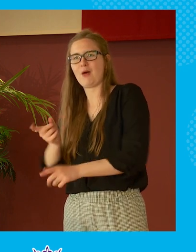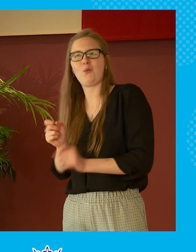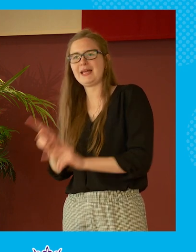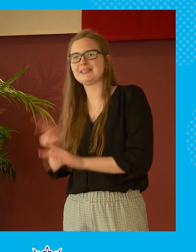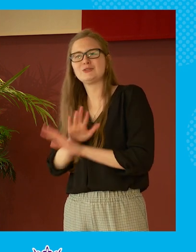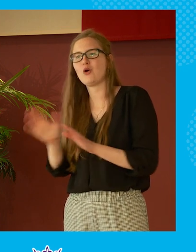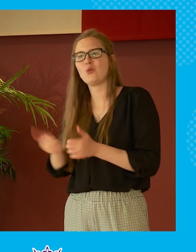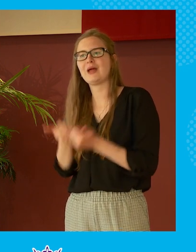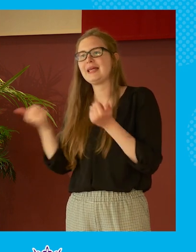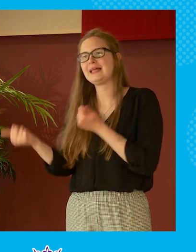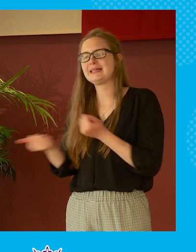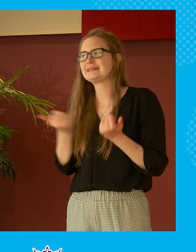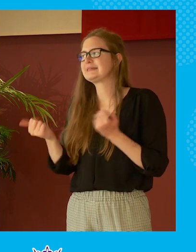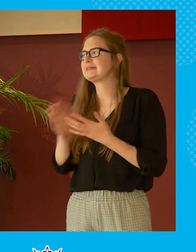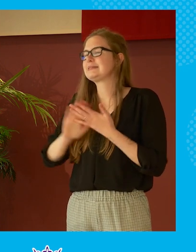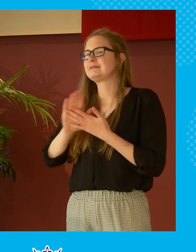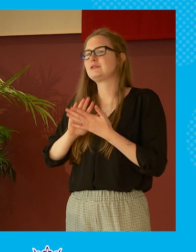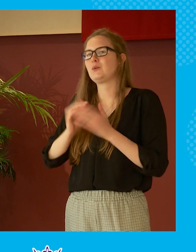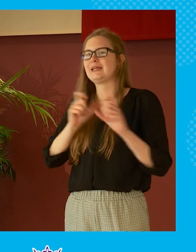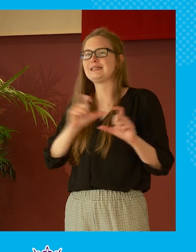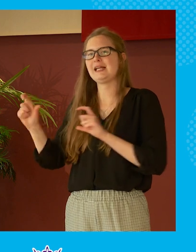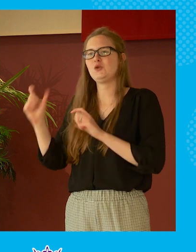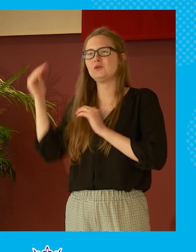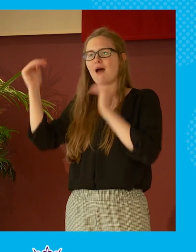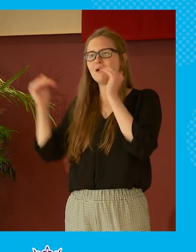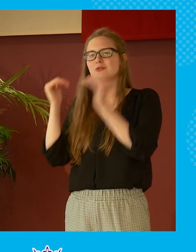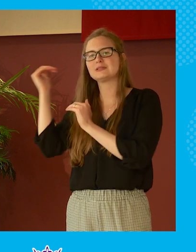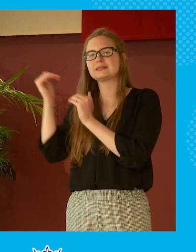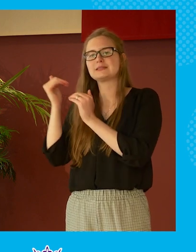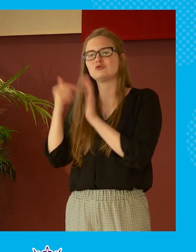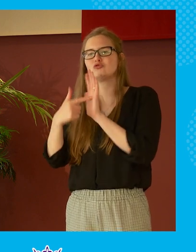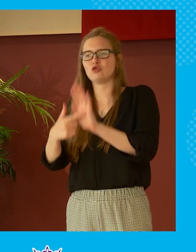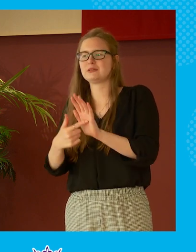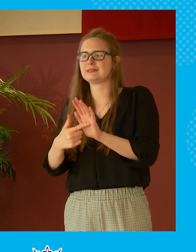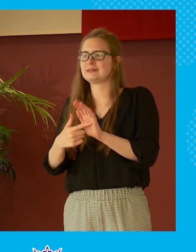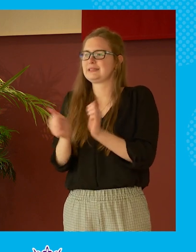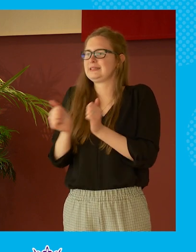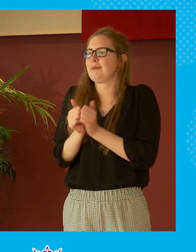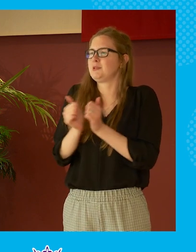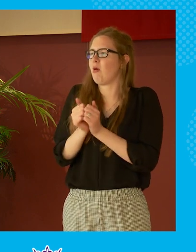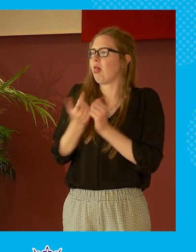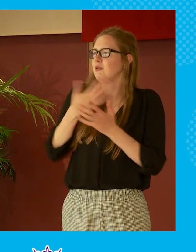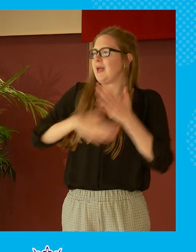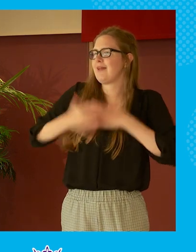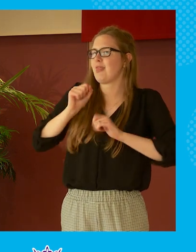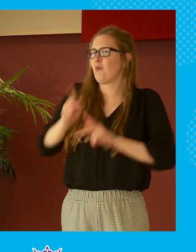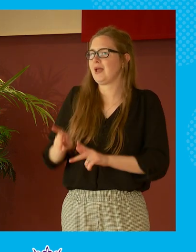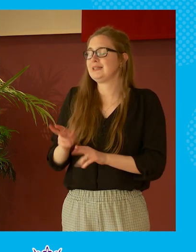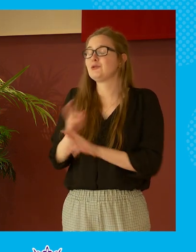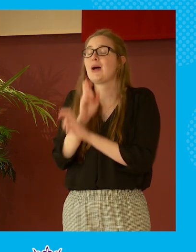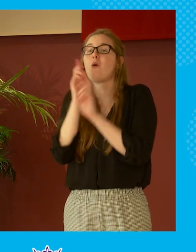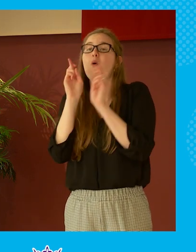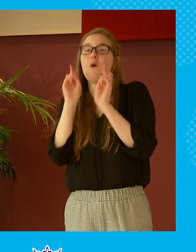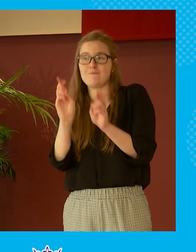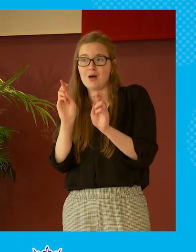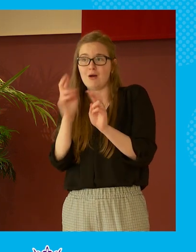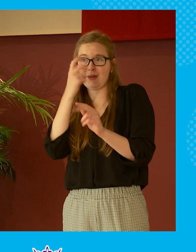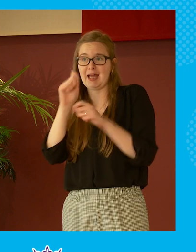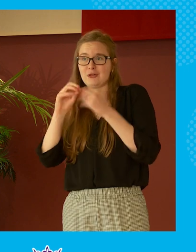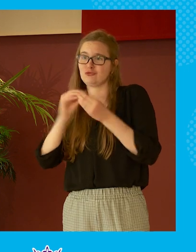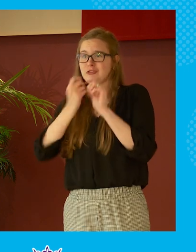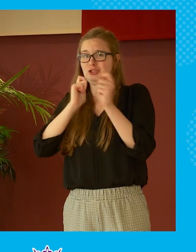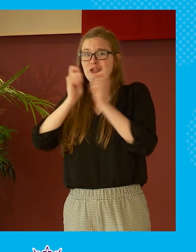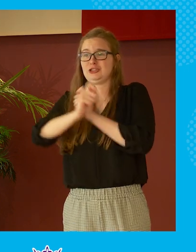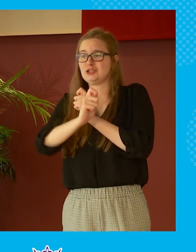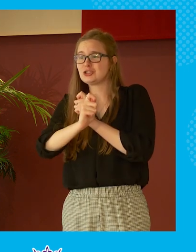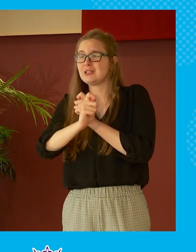behave in a way as adults that demonstrates that that's an acceptable way to behave so i have hope that we can do something about